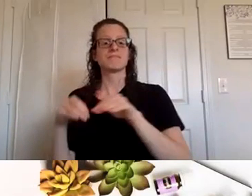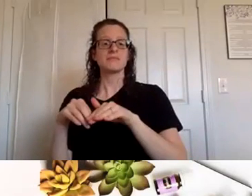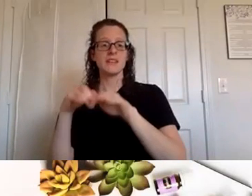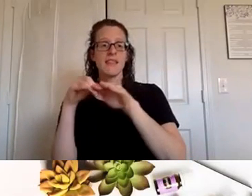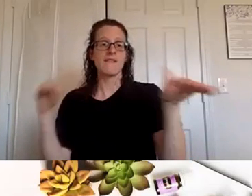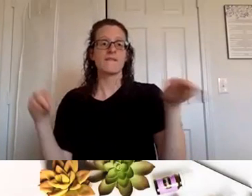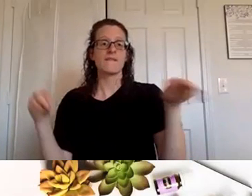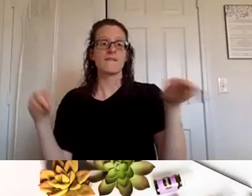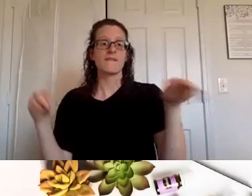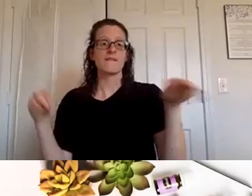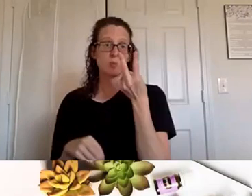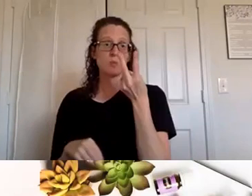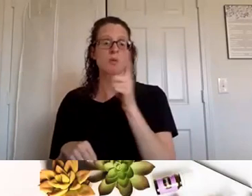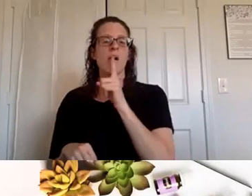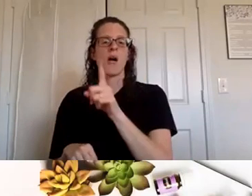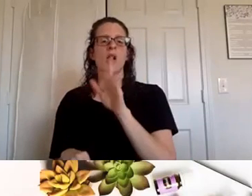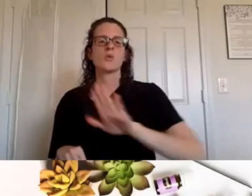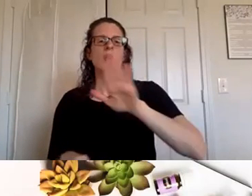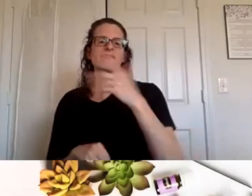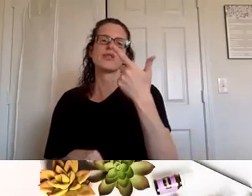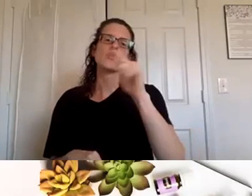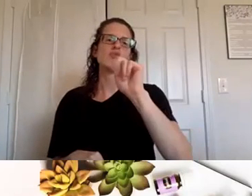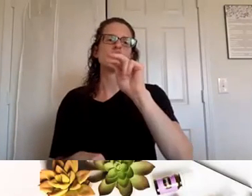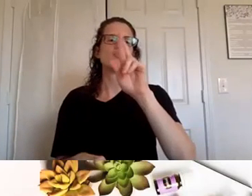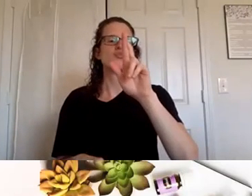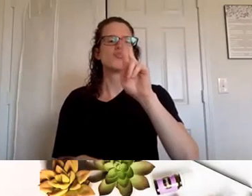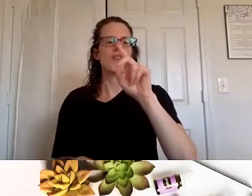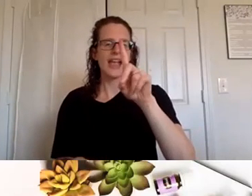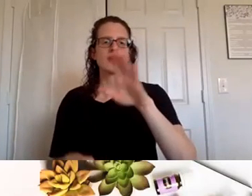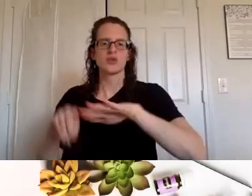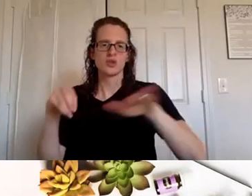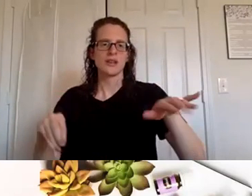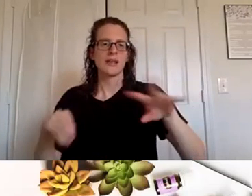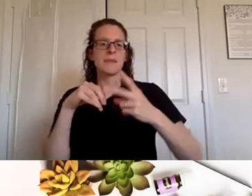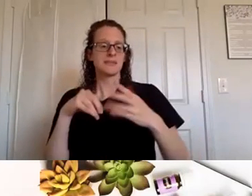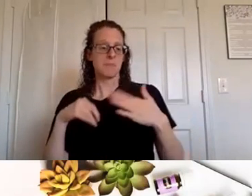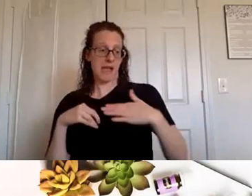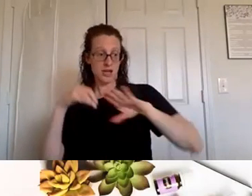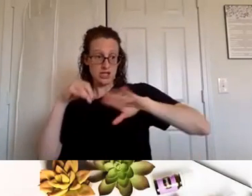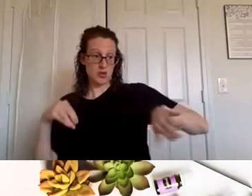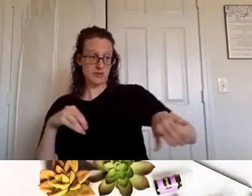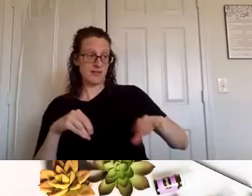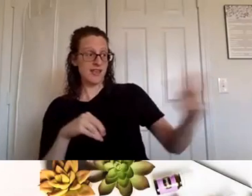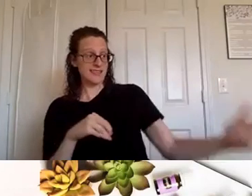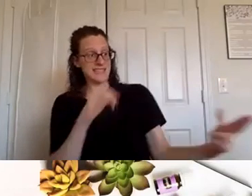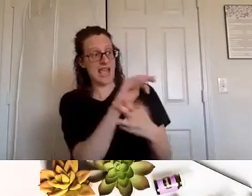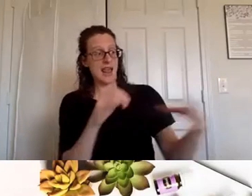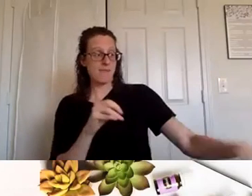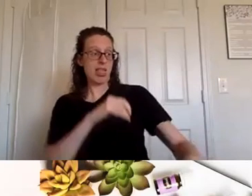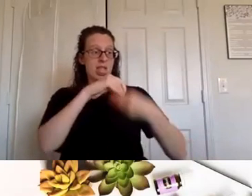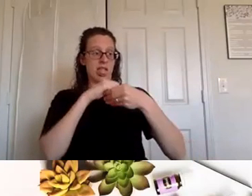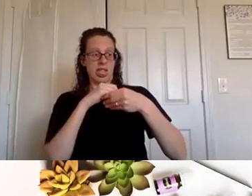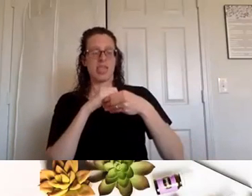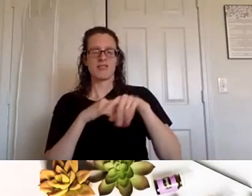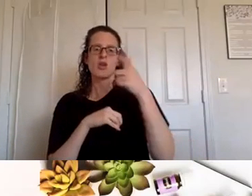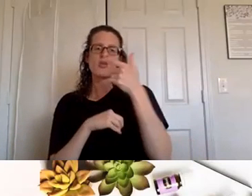that those are your grandchildren so those are the people that are under your children all right you get five percent